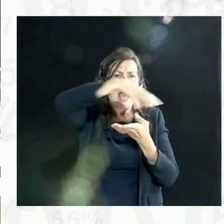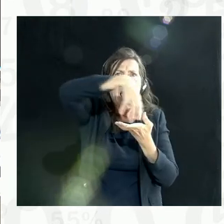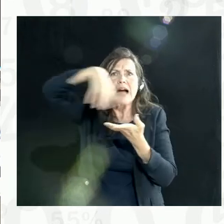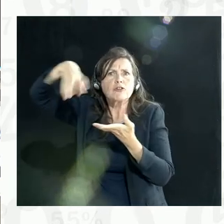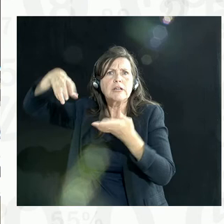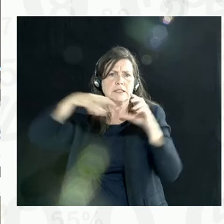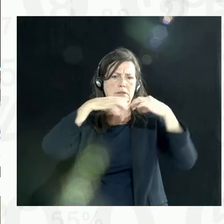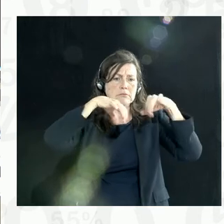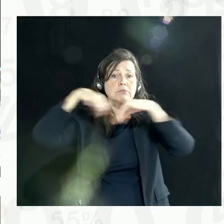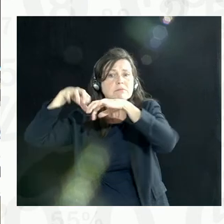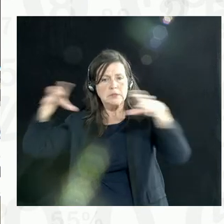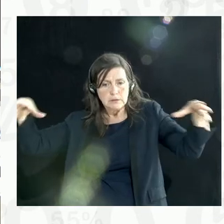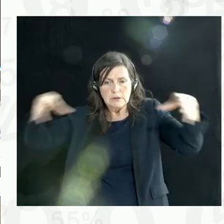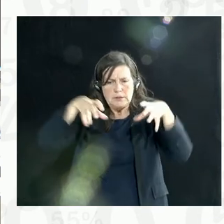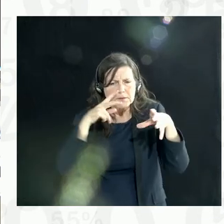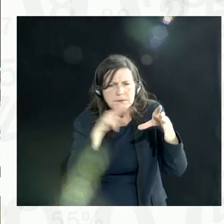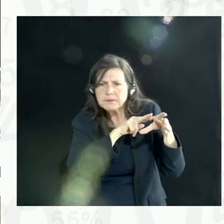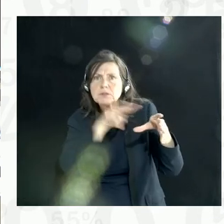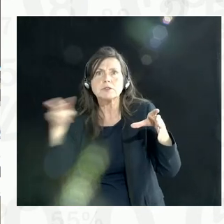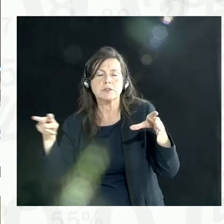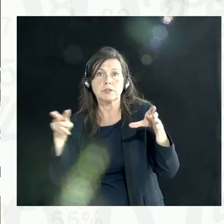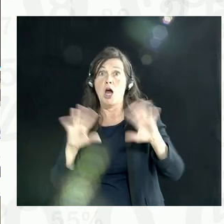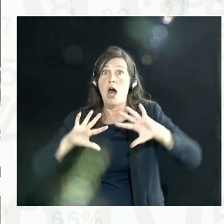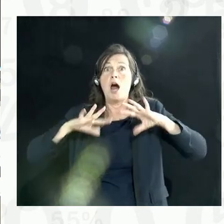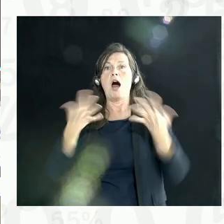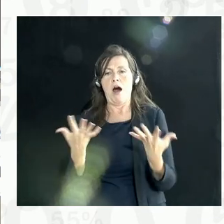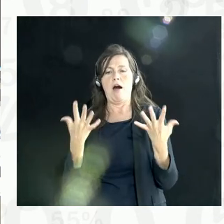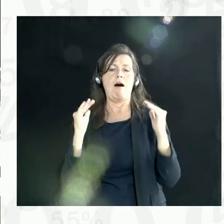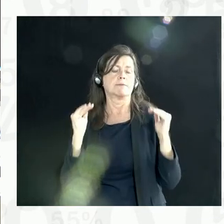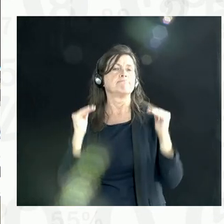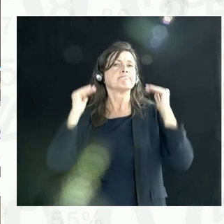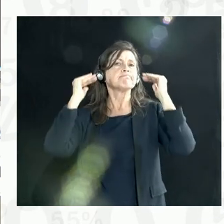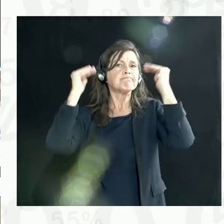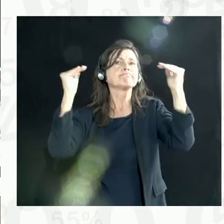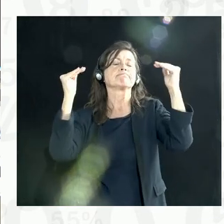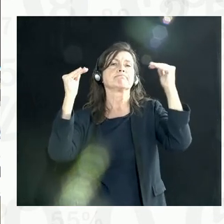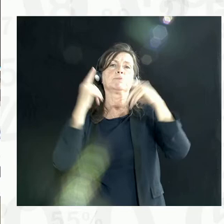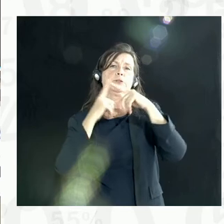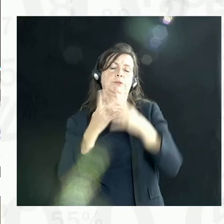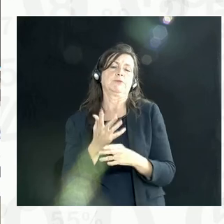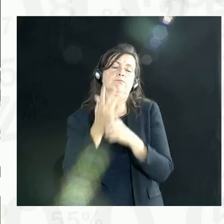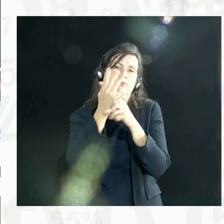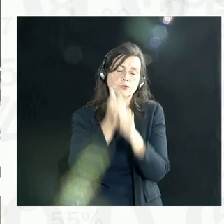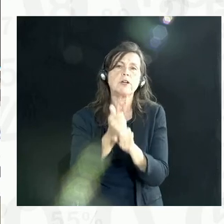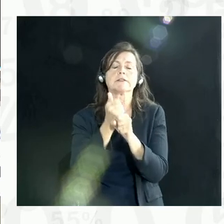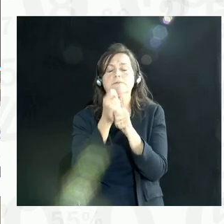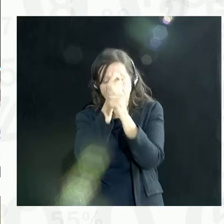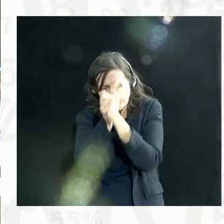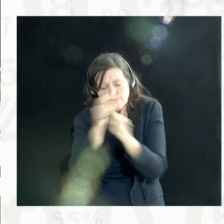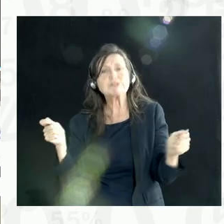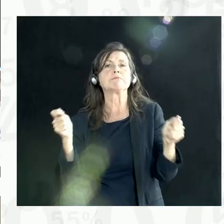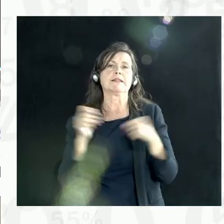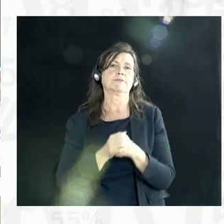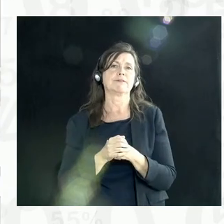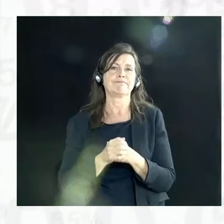we've got to focus on how we get this done in a very high quality manner and in a trustworthy and respectful manner. Thank you.